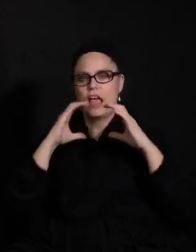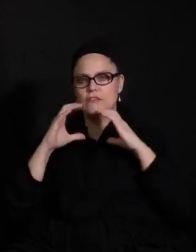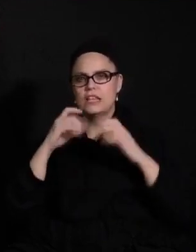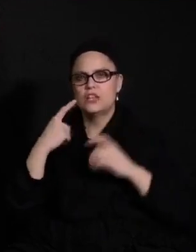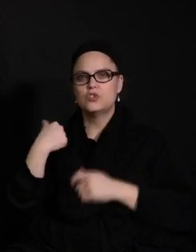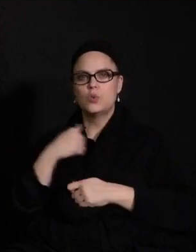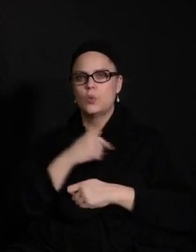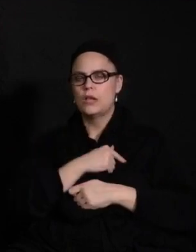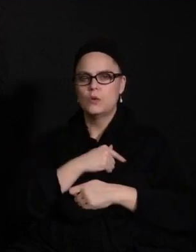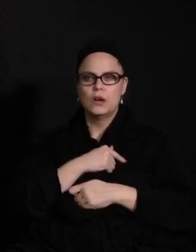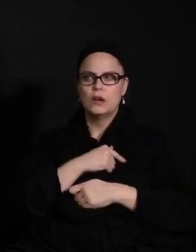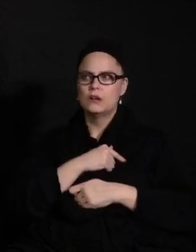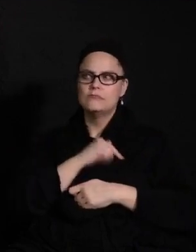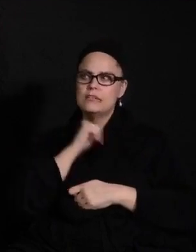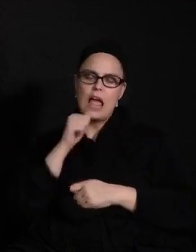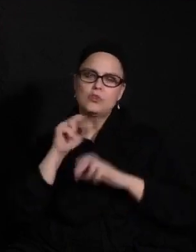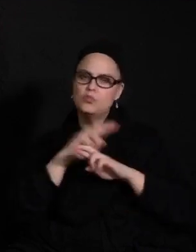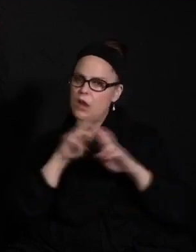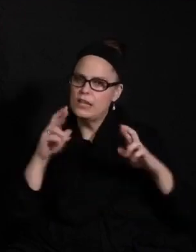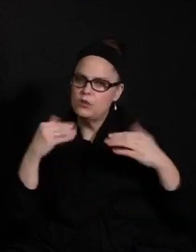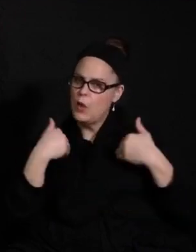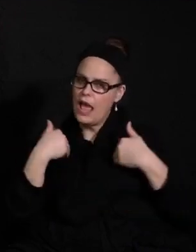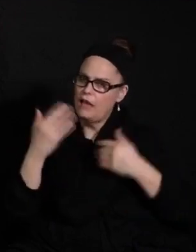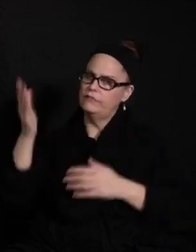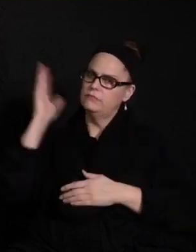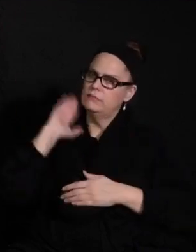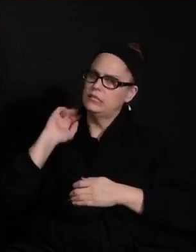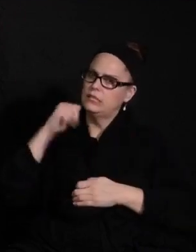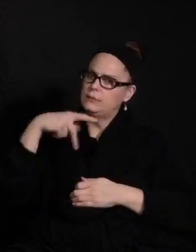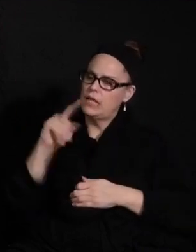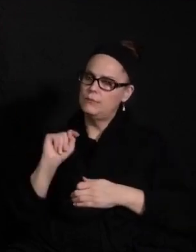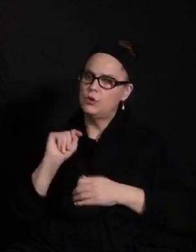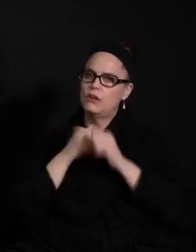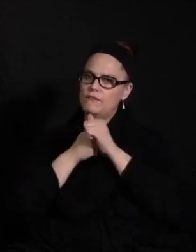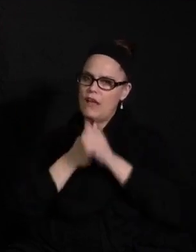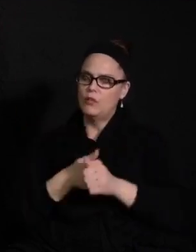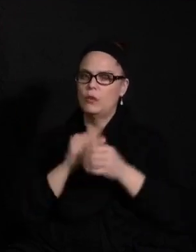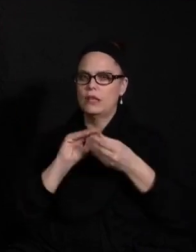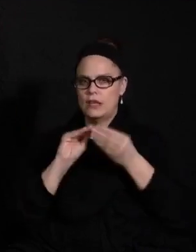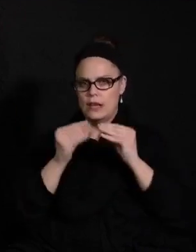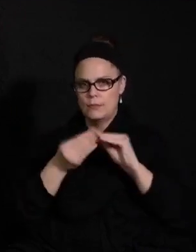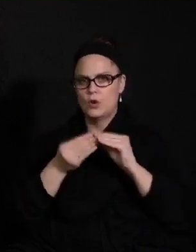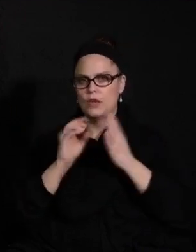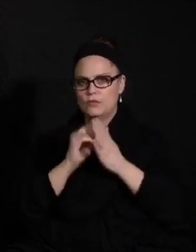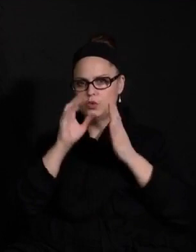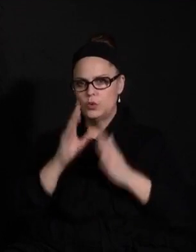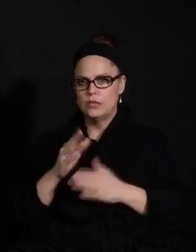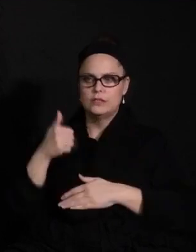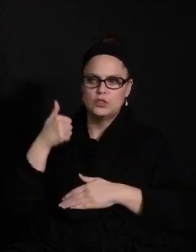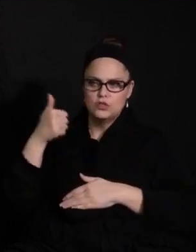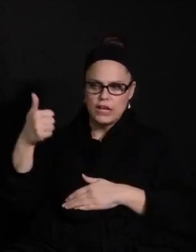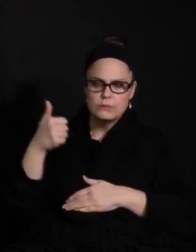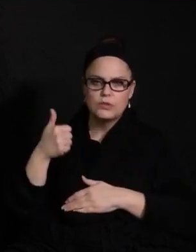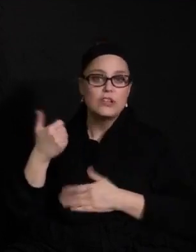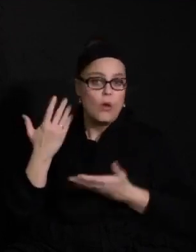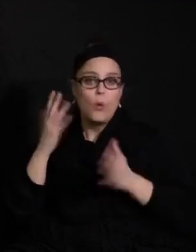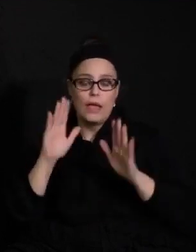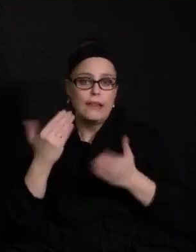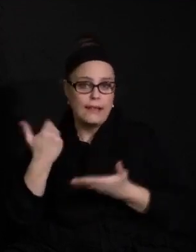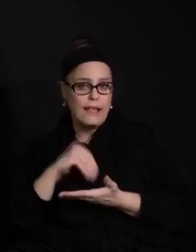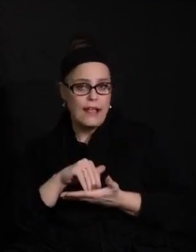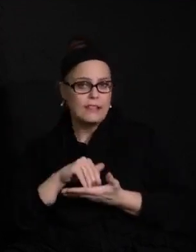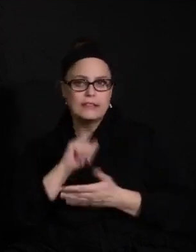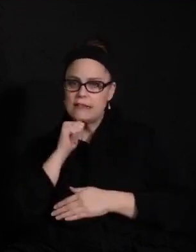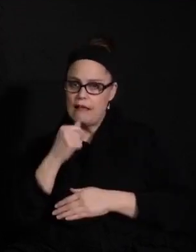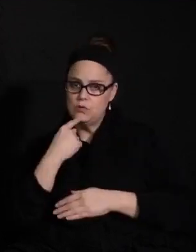I didn't feel we were ready to have in September just in terms of numbers of students where they go, transportation, food. And again, that's not to